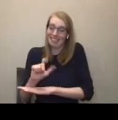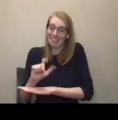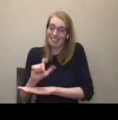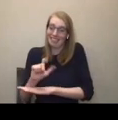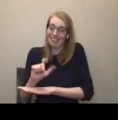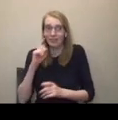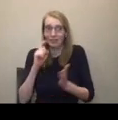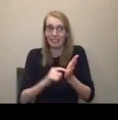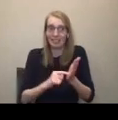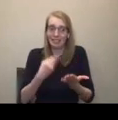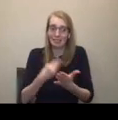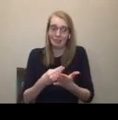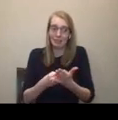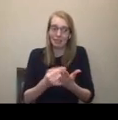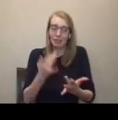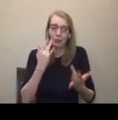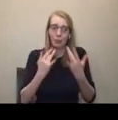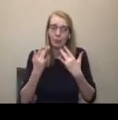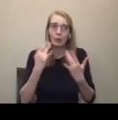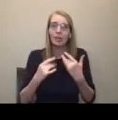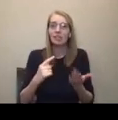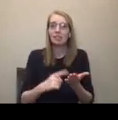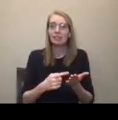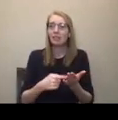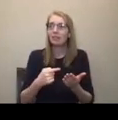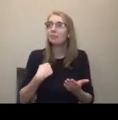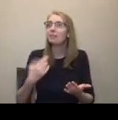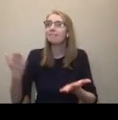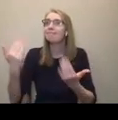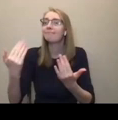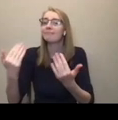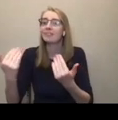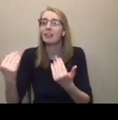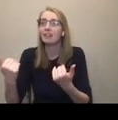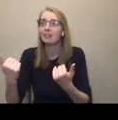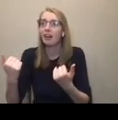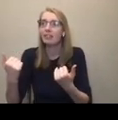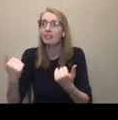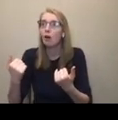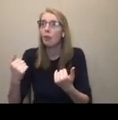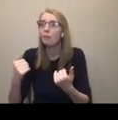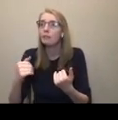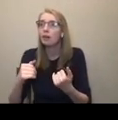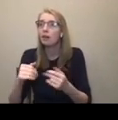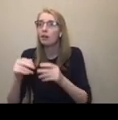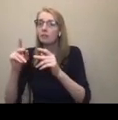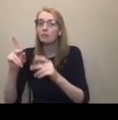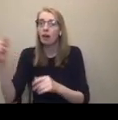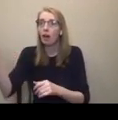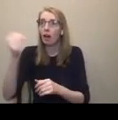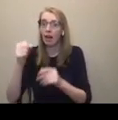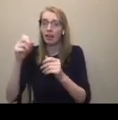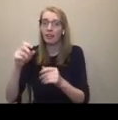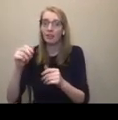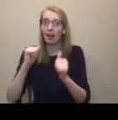artists with disabilities to send me their list of accommodations, they often come in at 70 or $80,000, which is almost twice our annual budget in